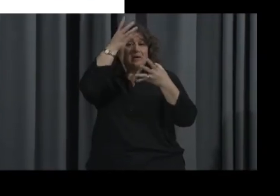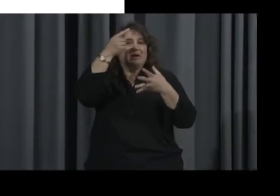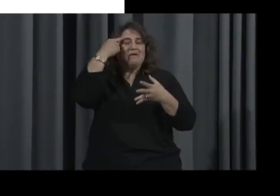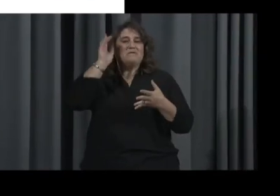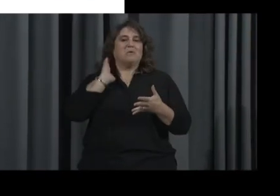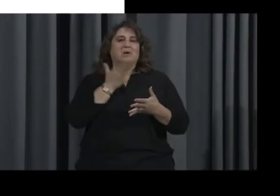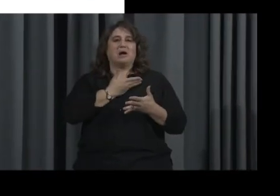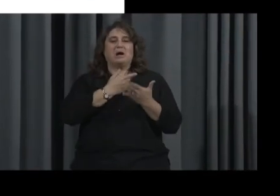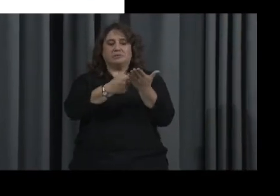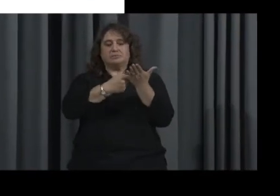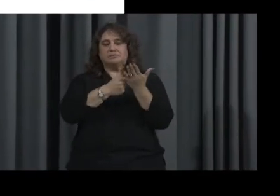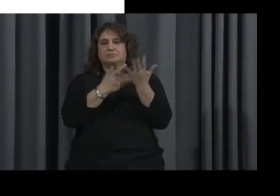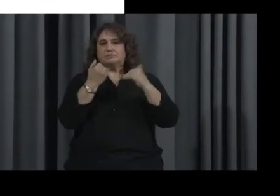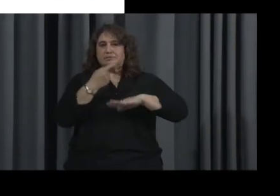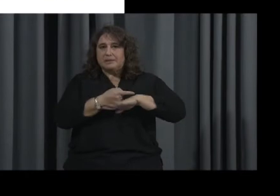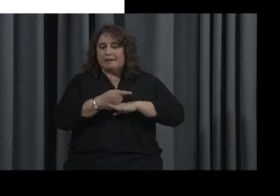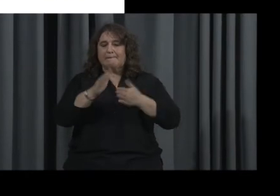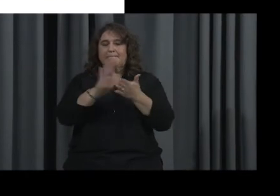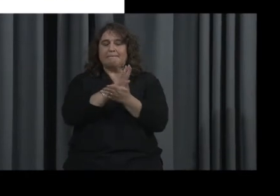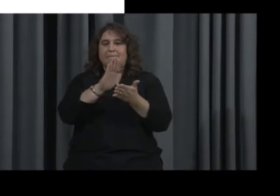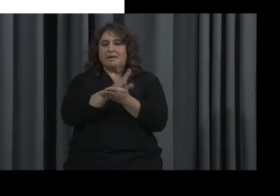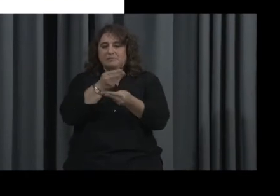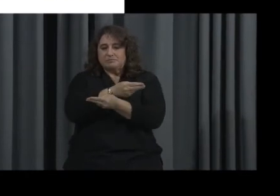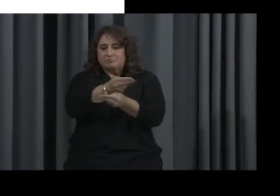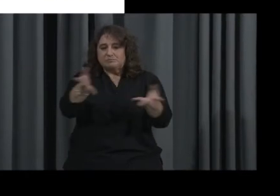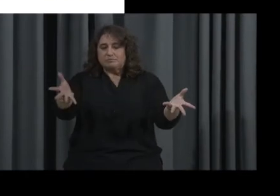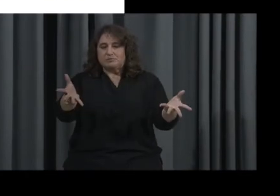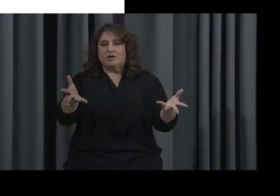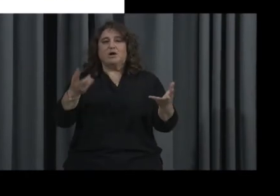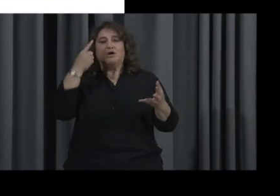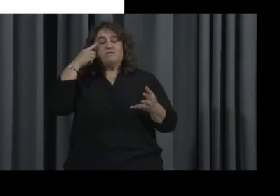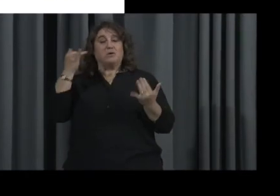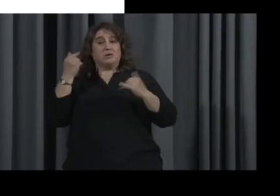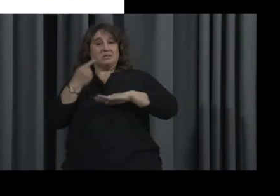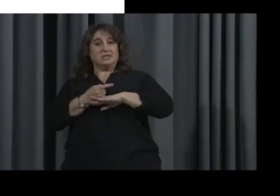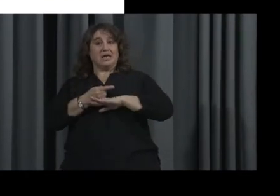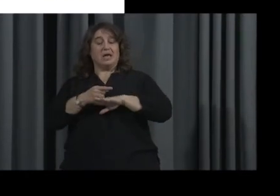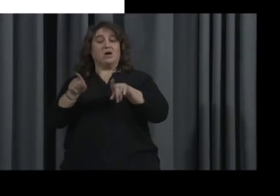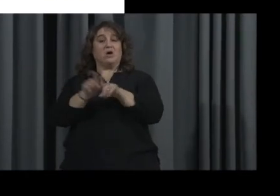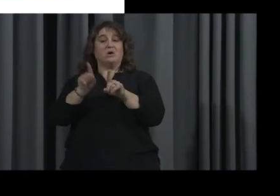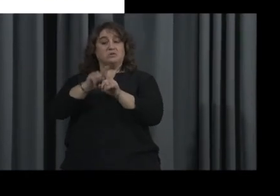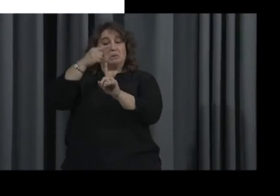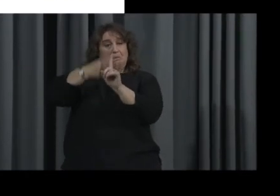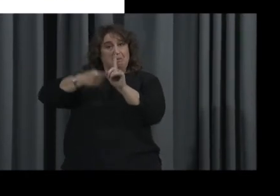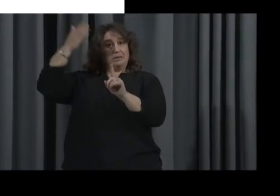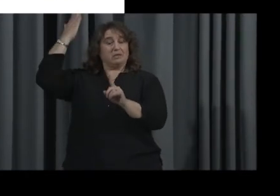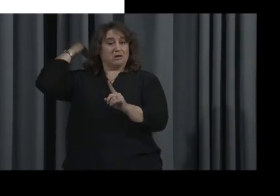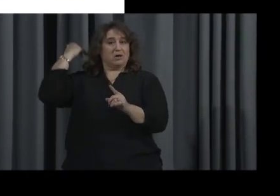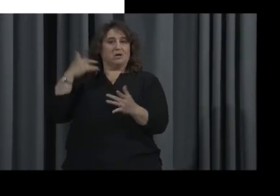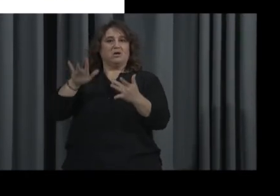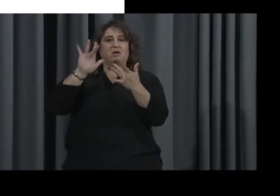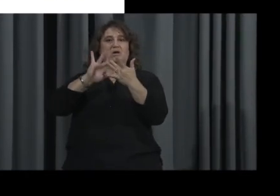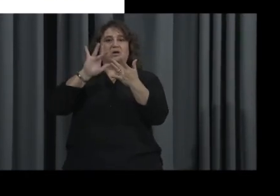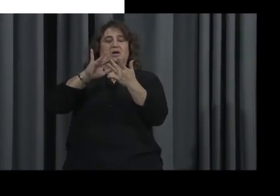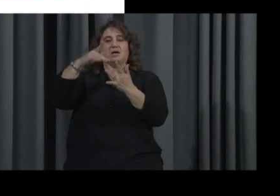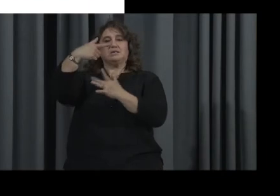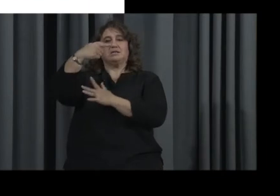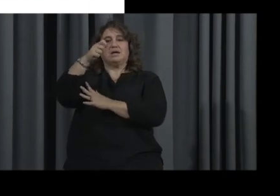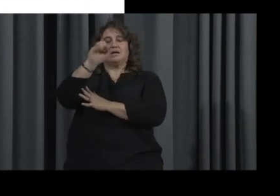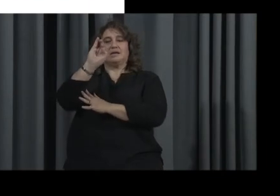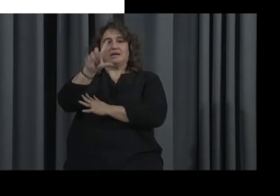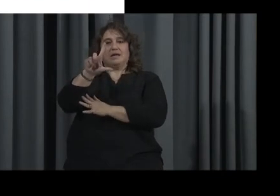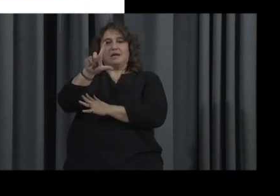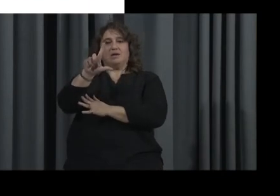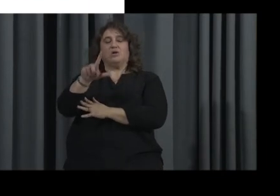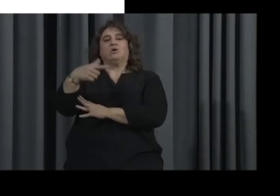we went over today or handouts from this segment or previous segments, you may contact Ms. Gail Daffler with Goodwill